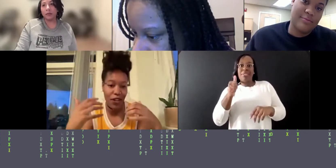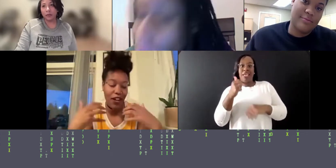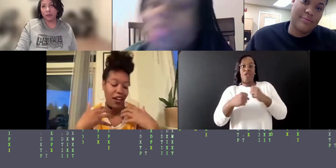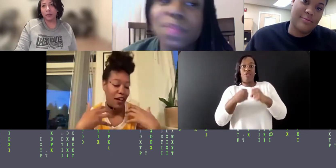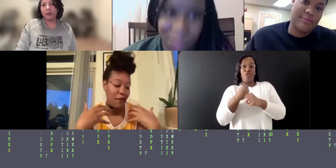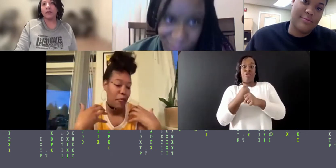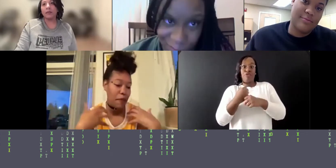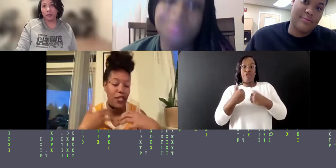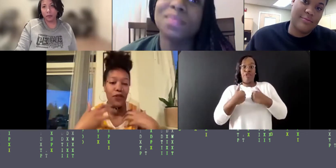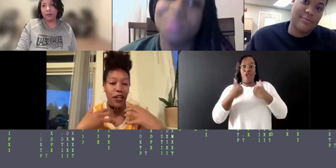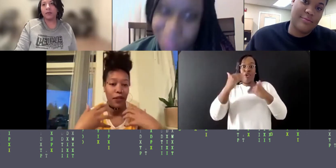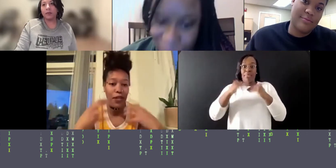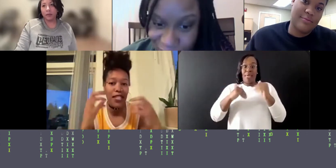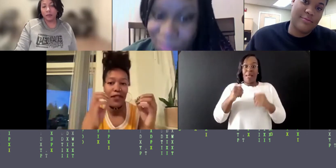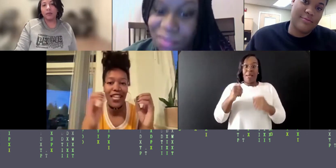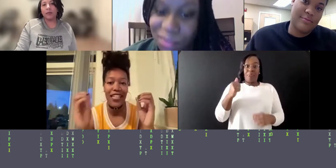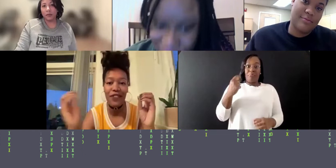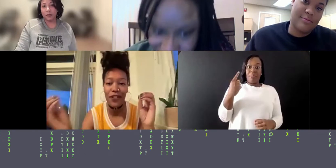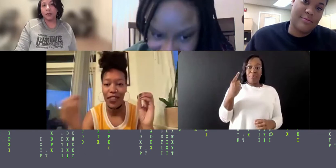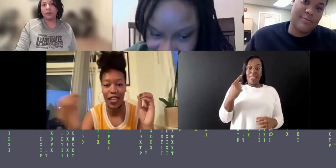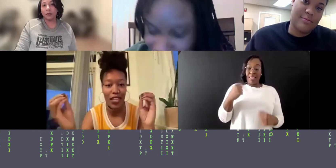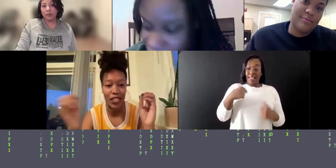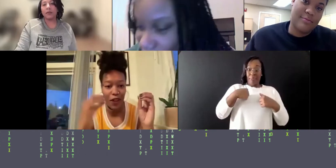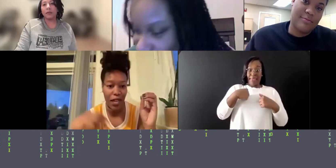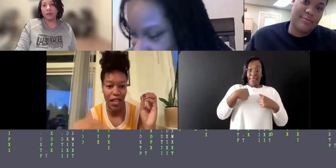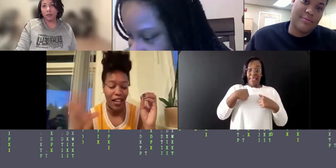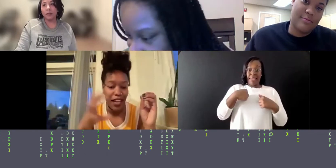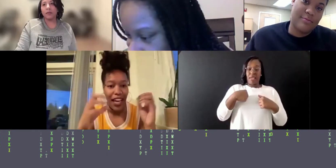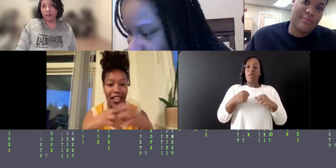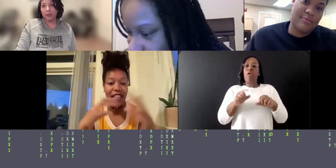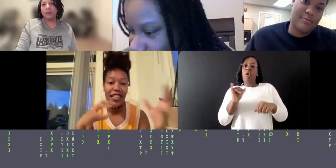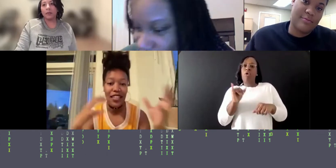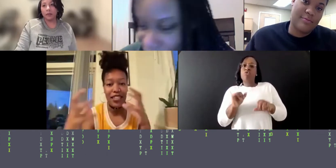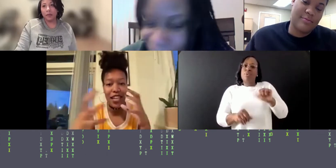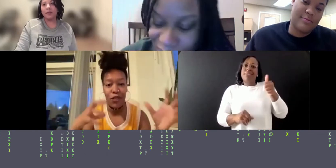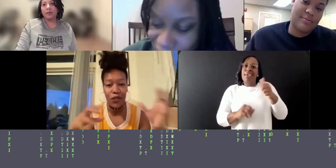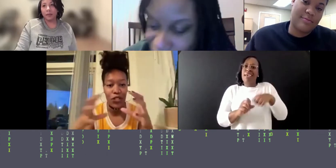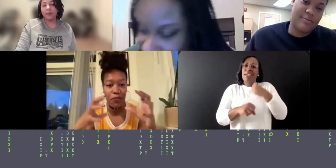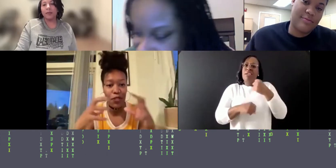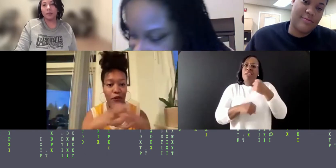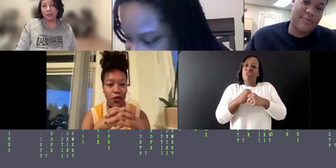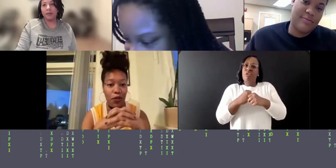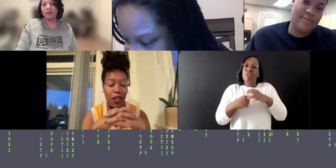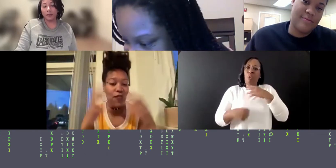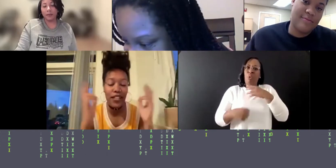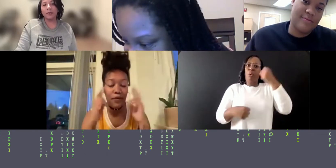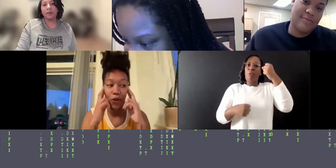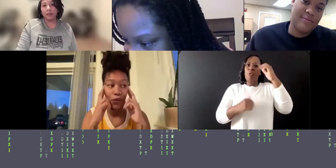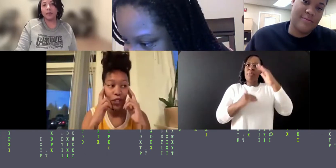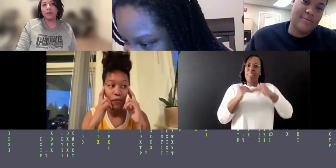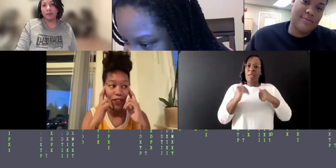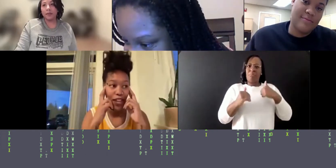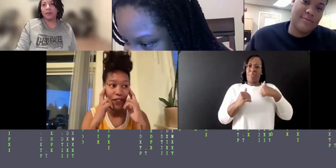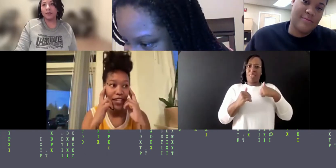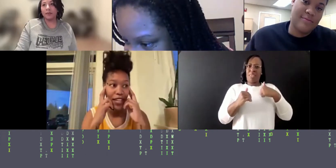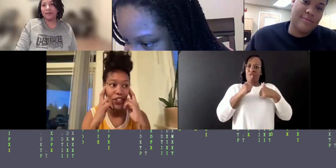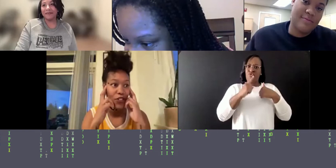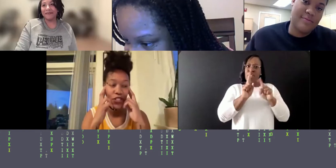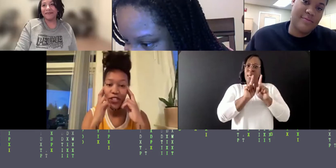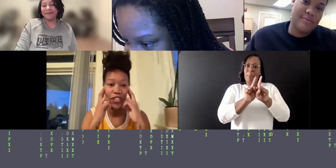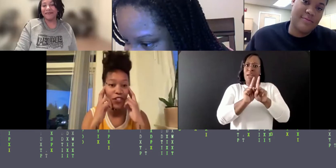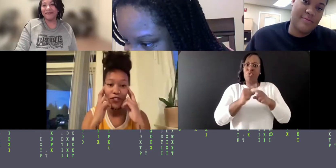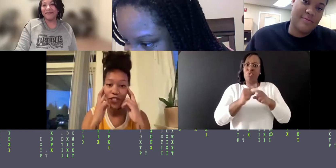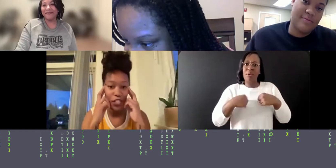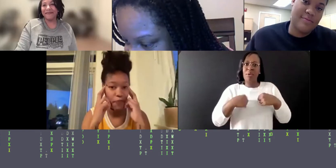my senior mentoring me because I'm getting different things from it. And I think that that's how mentorship is supposed to work. In fact, I'm a really big fan of like